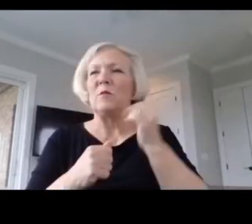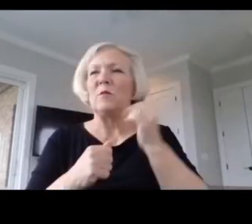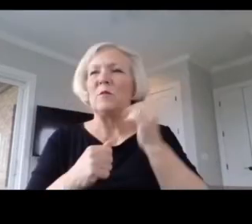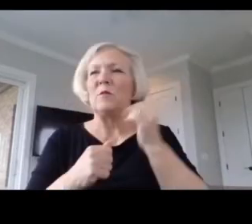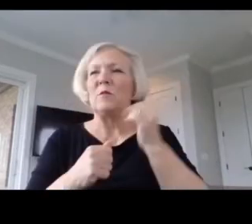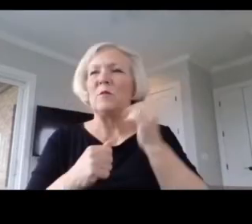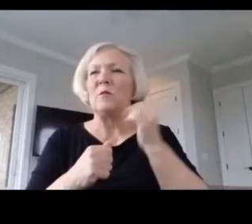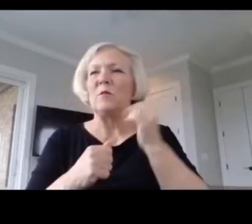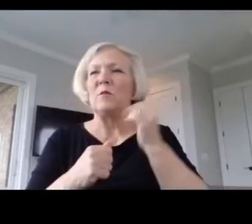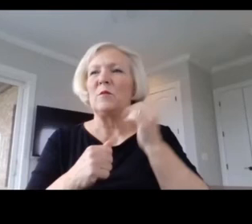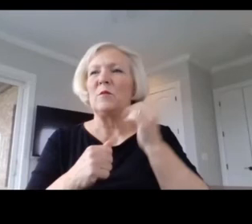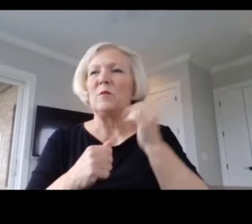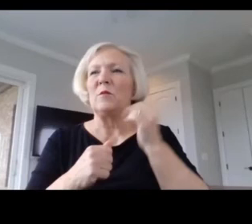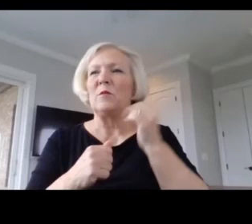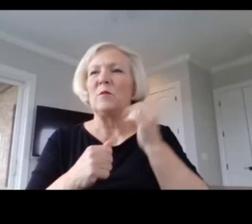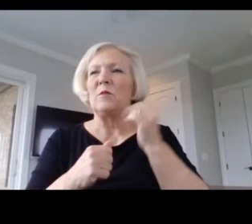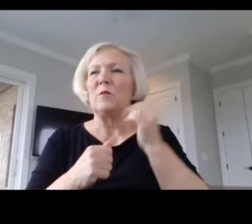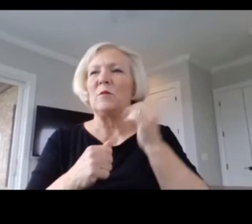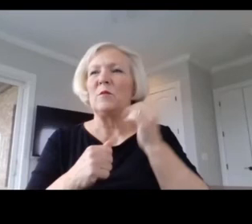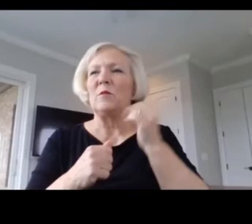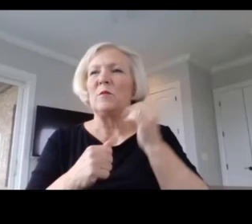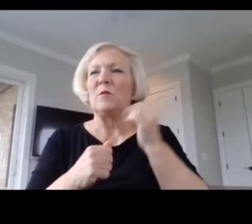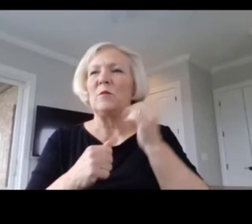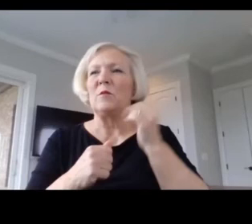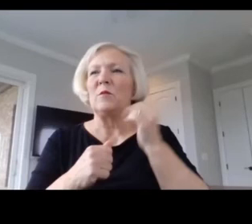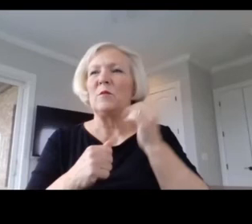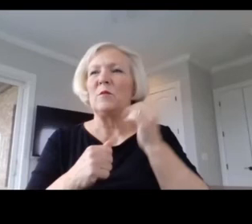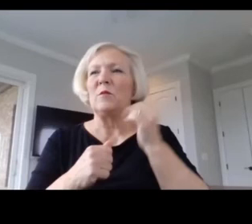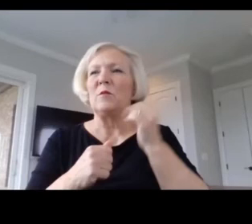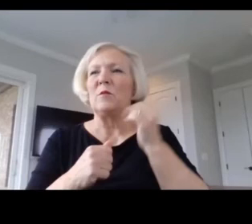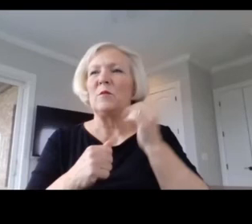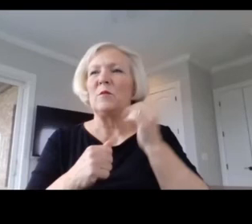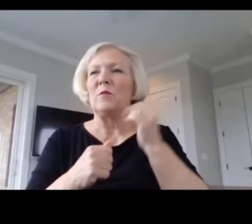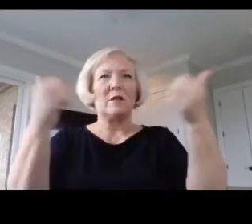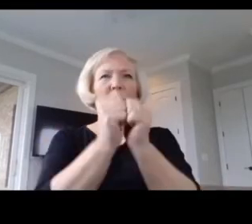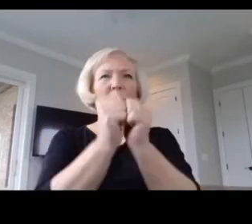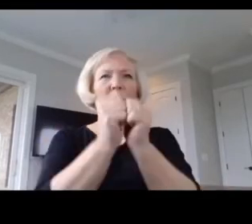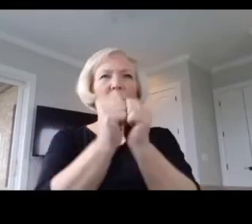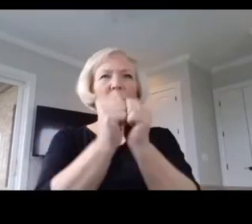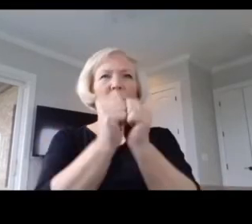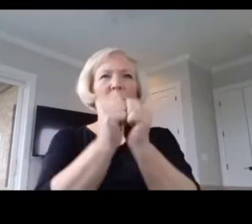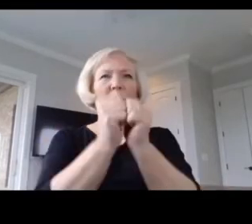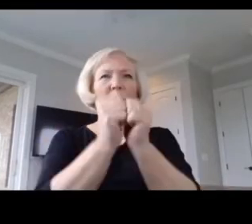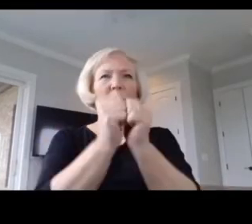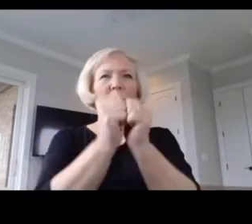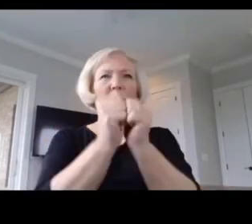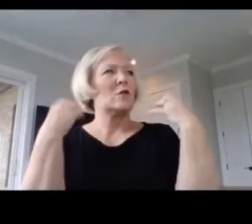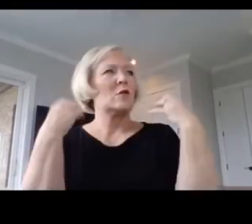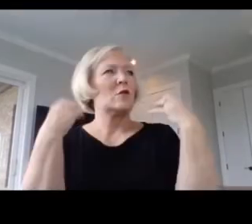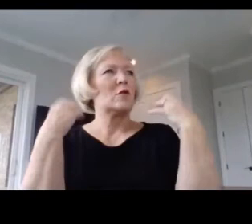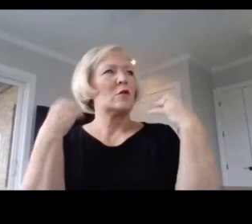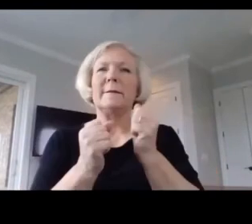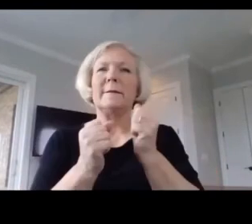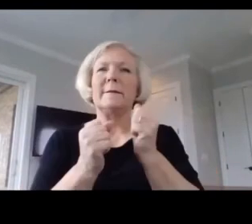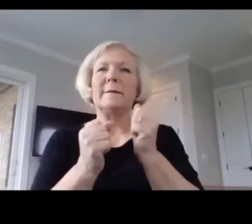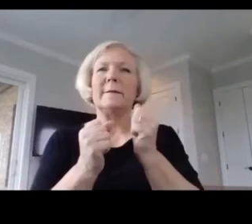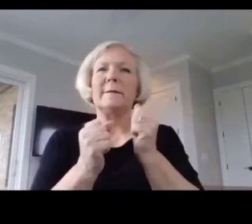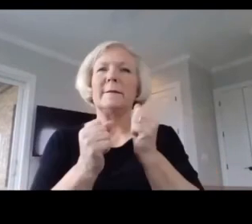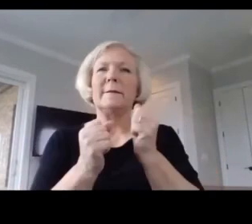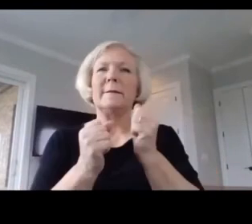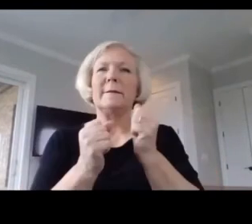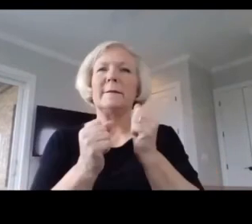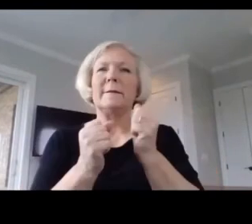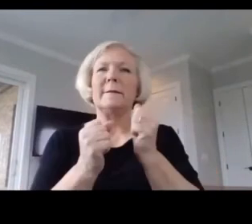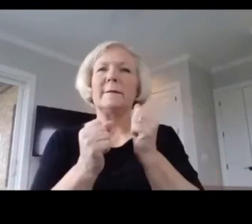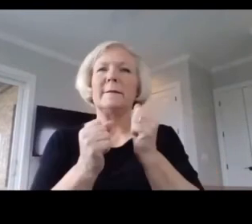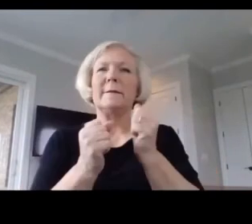that our schools have met this challenge with courage and compassion. COVID-19 might be unprecedented,